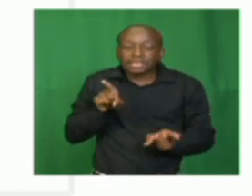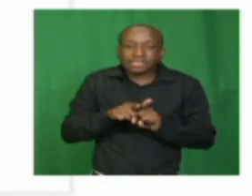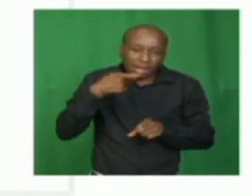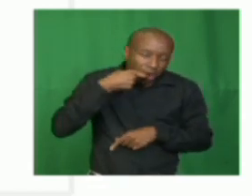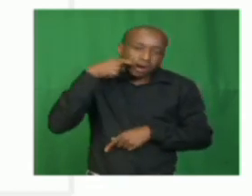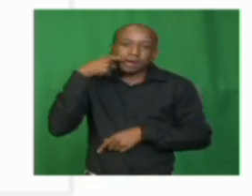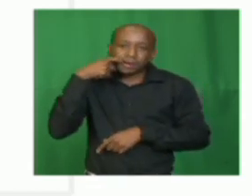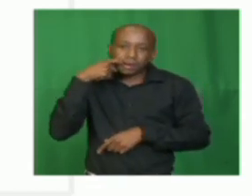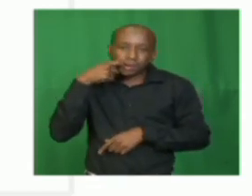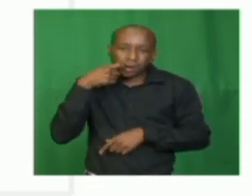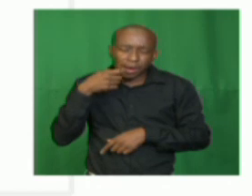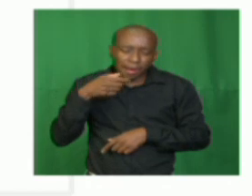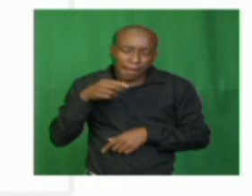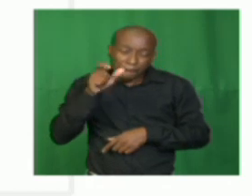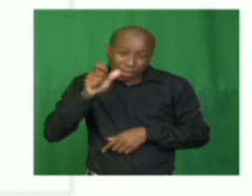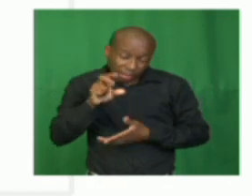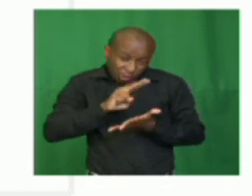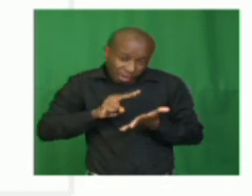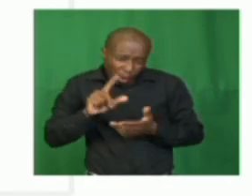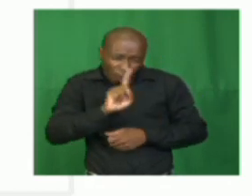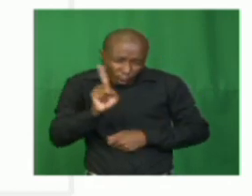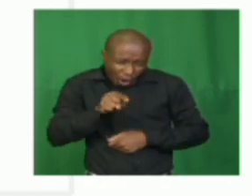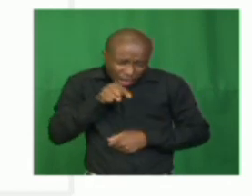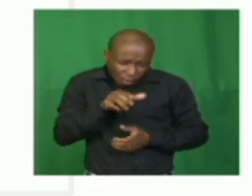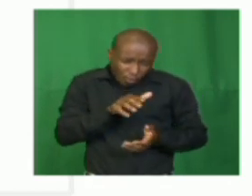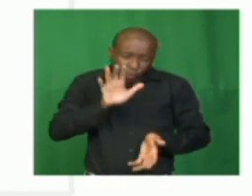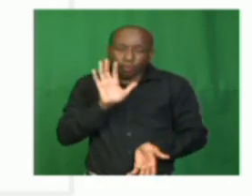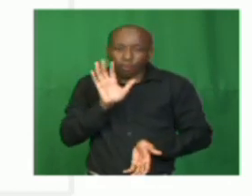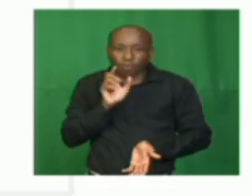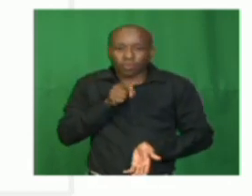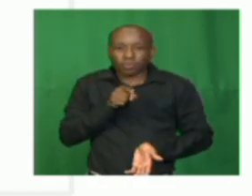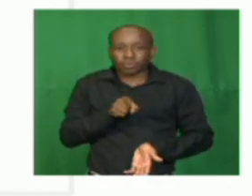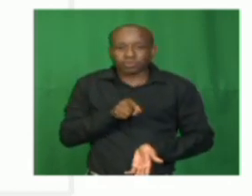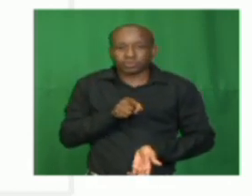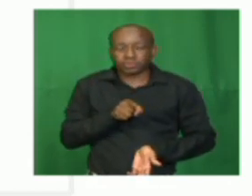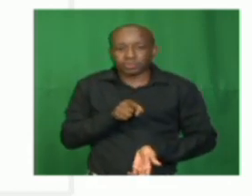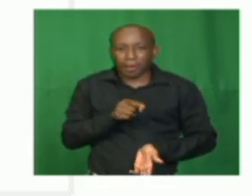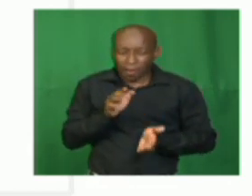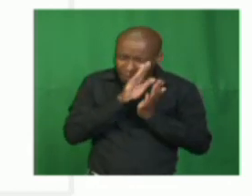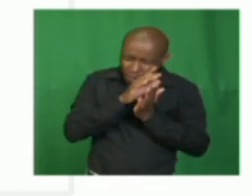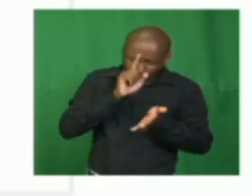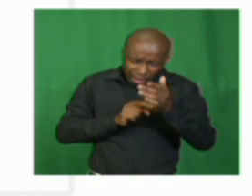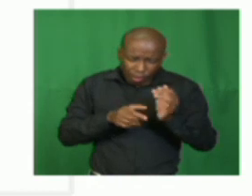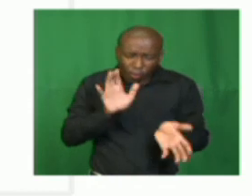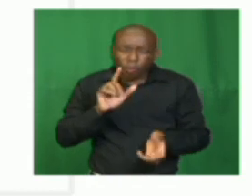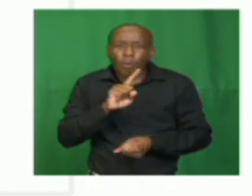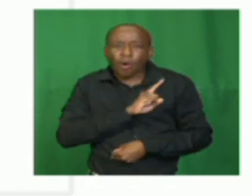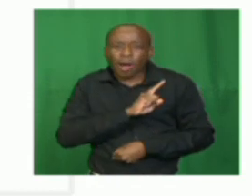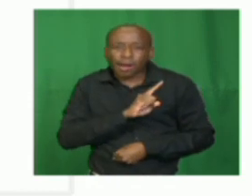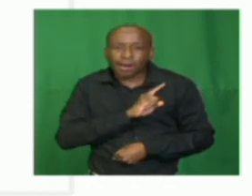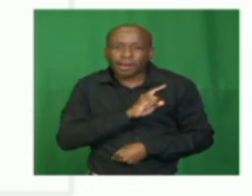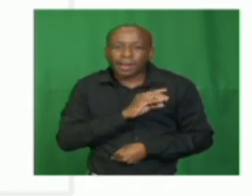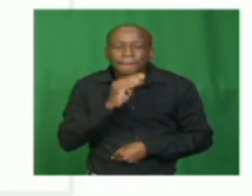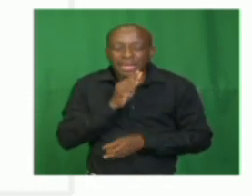The reader would want to know what really happened when he caught into the bedroom. Direct